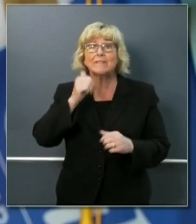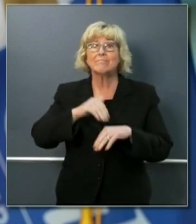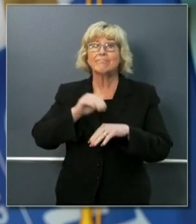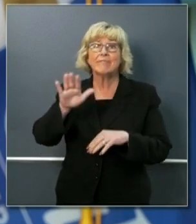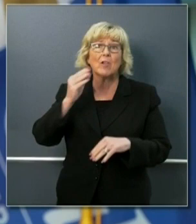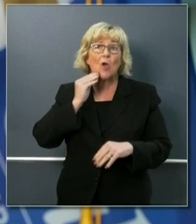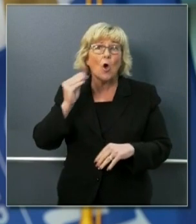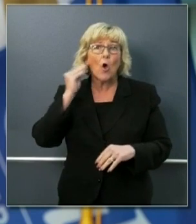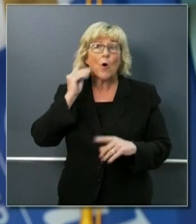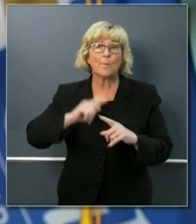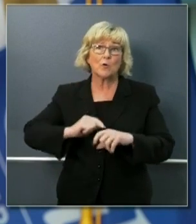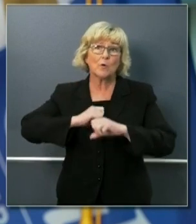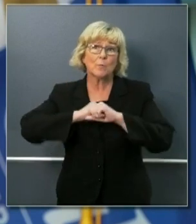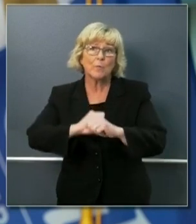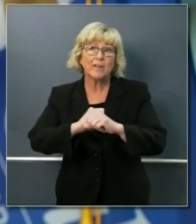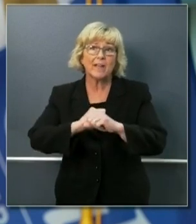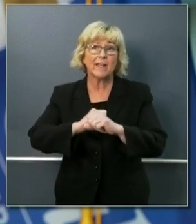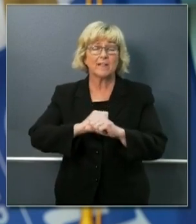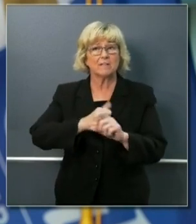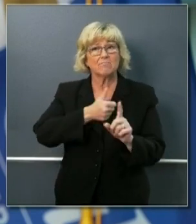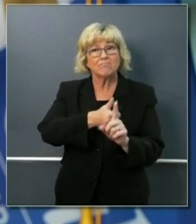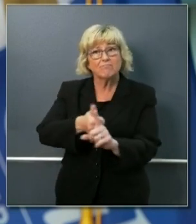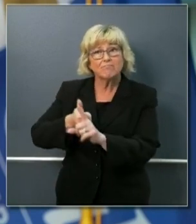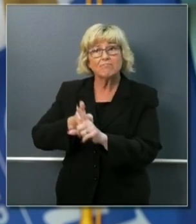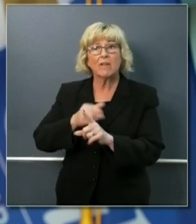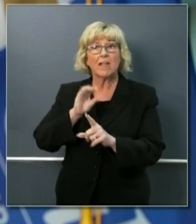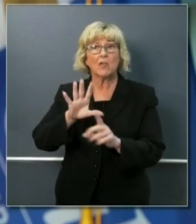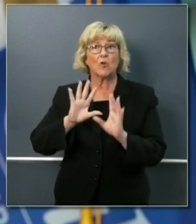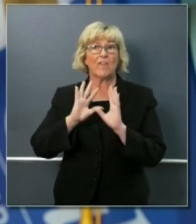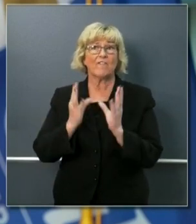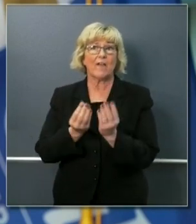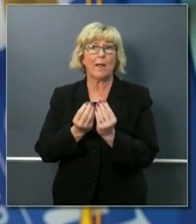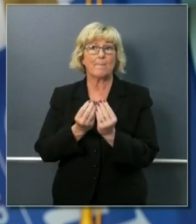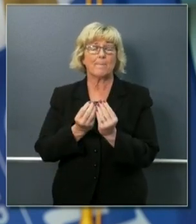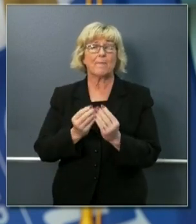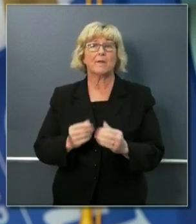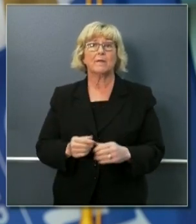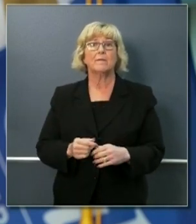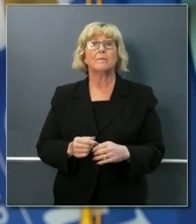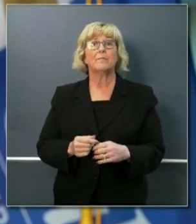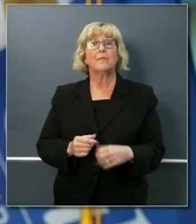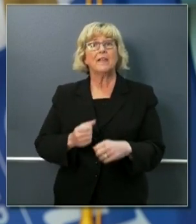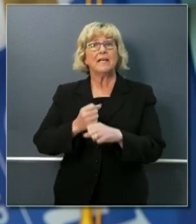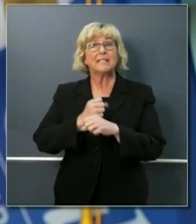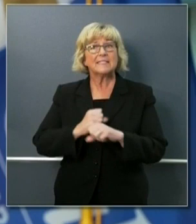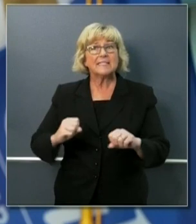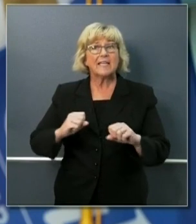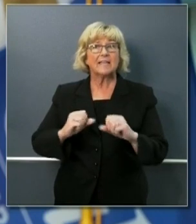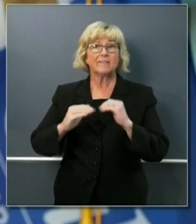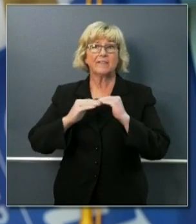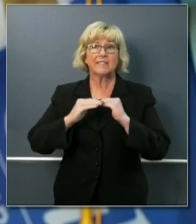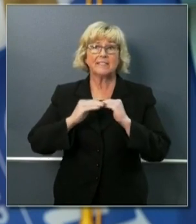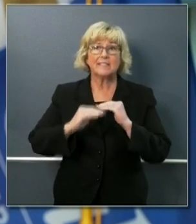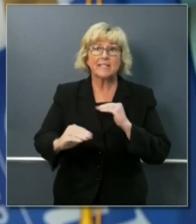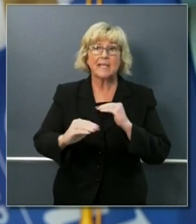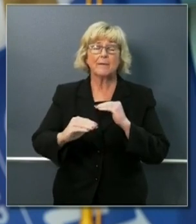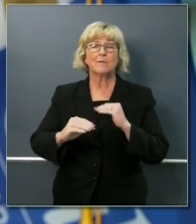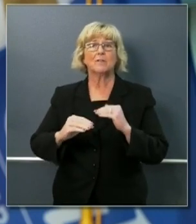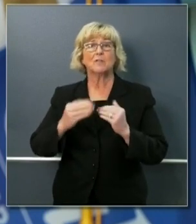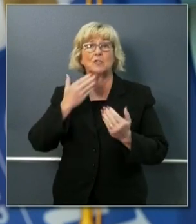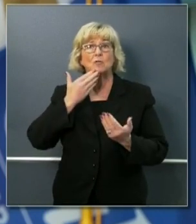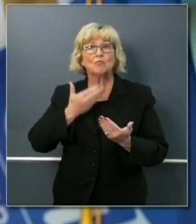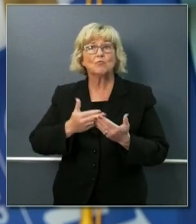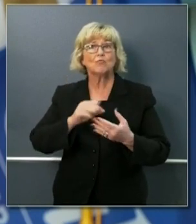home to protect your and your family's health. Safe, stable, and nurturing relationships